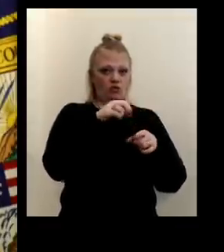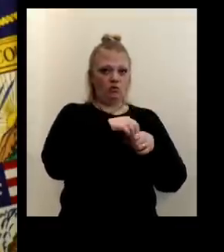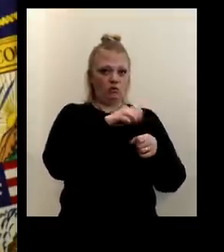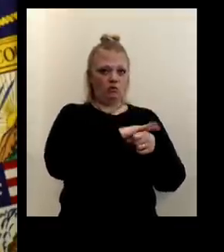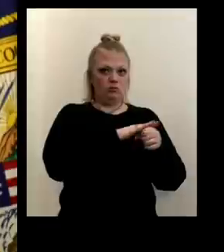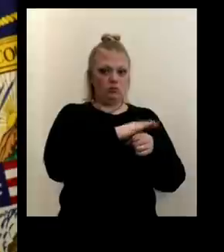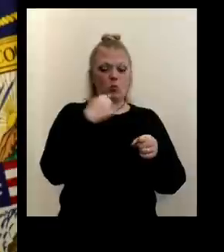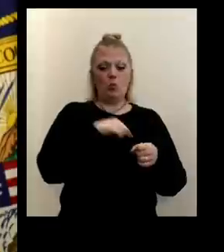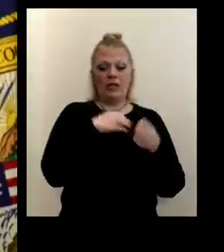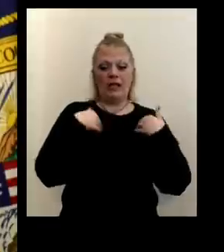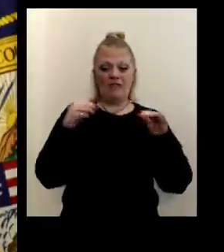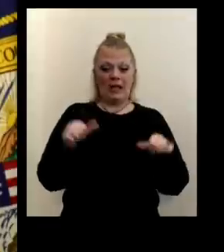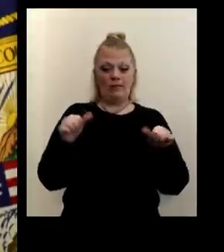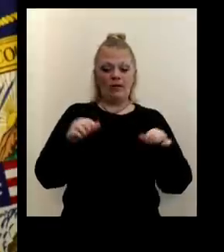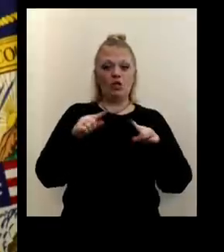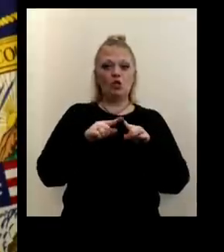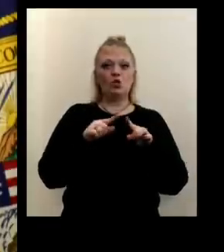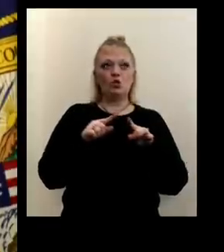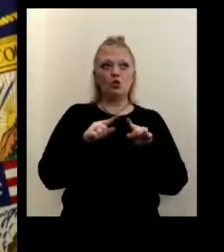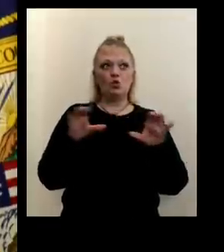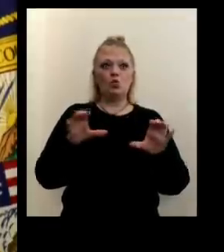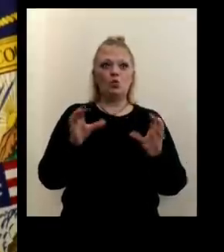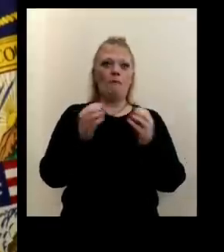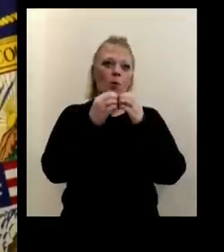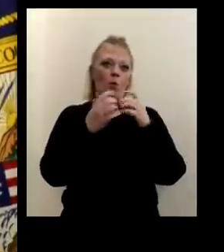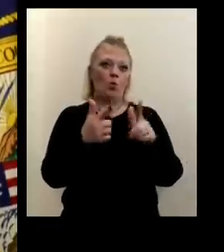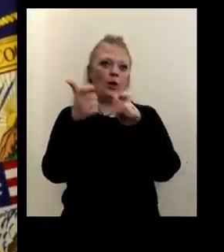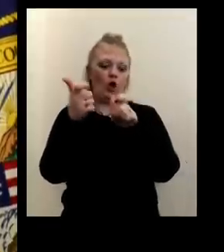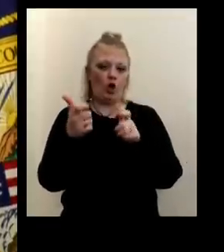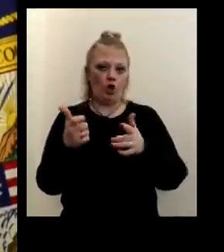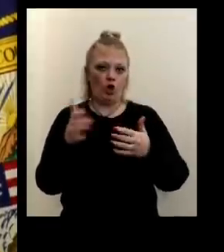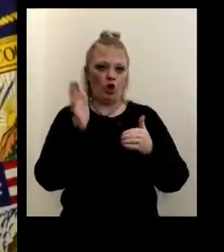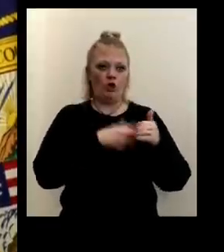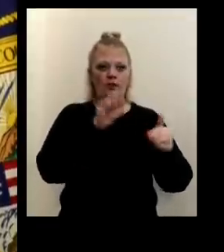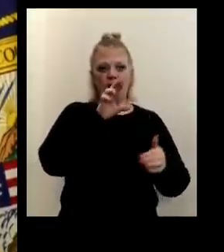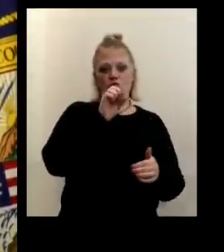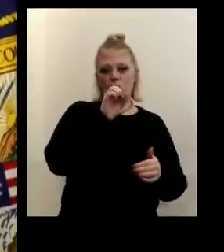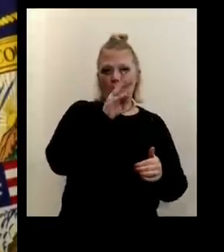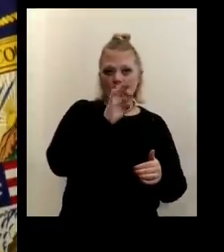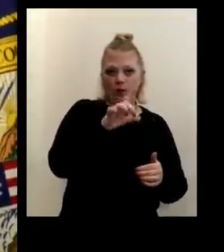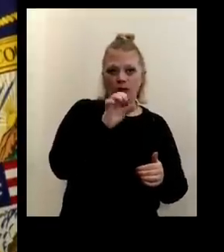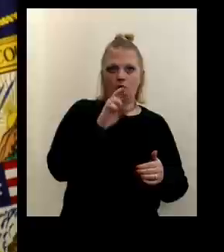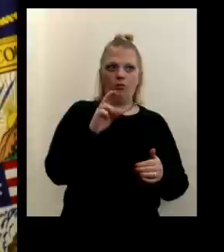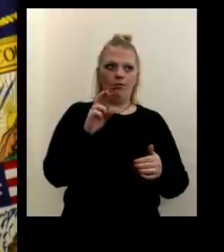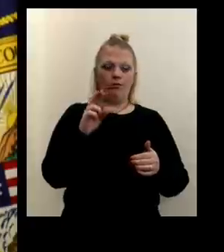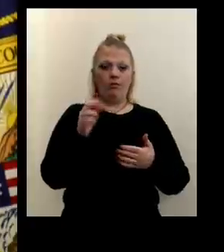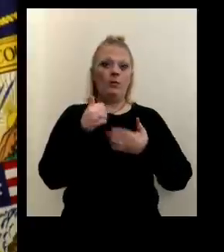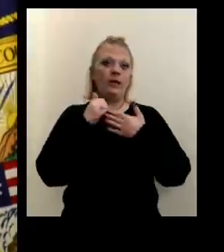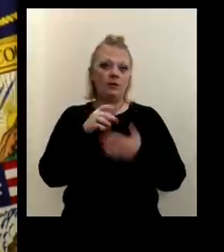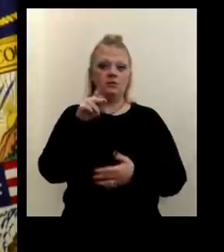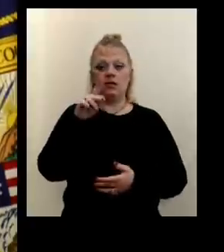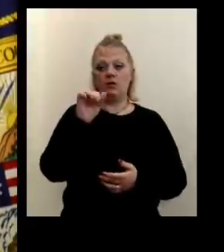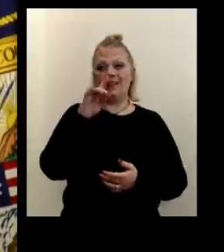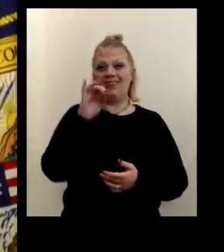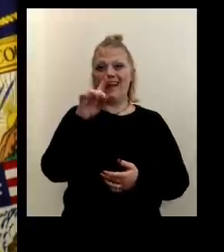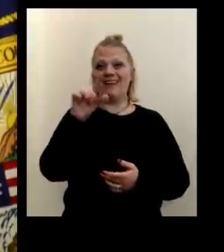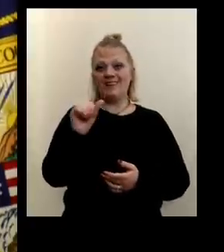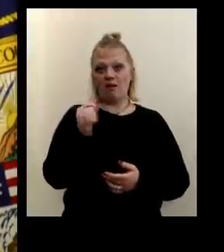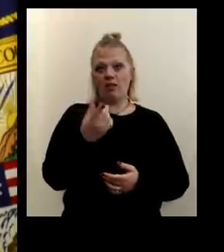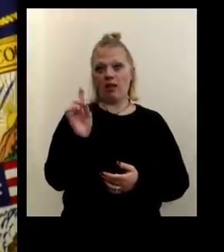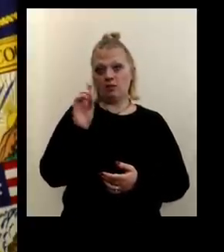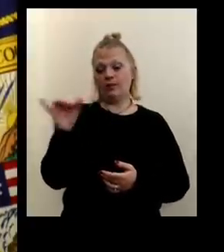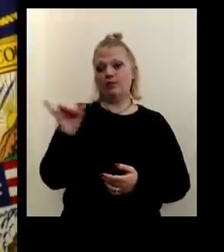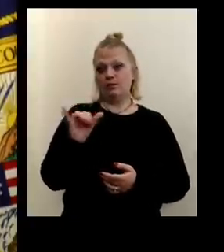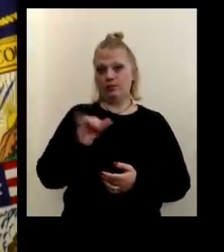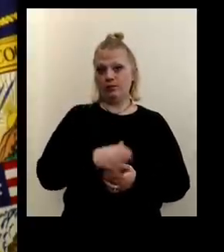the capability of doing more quicker than what Roswell, or for that matter, we actually helped out Collida Health last week as